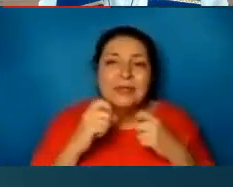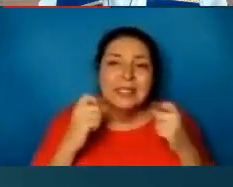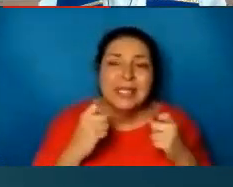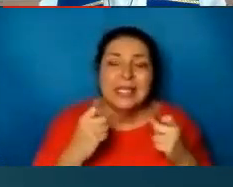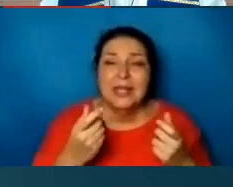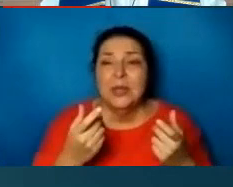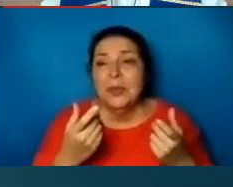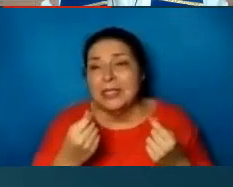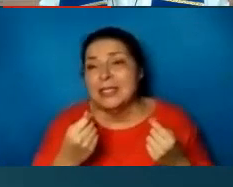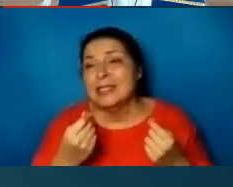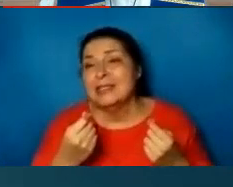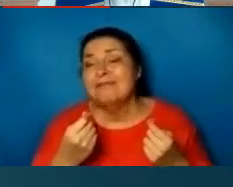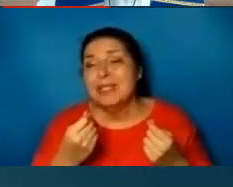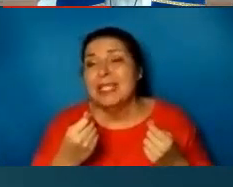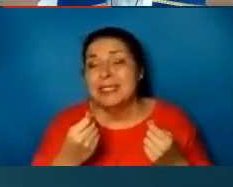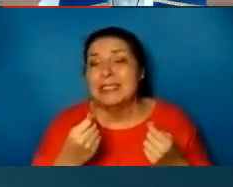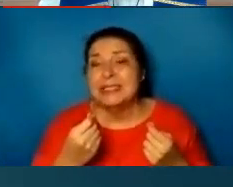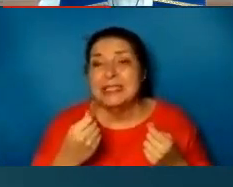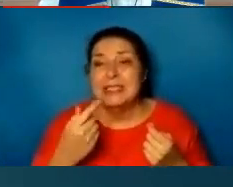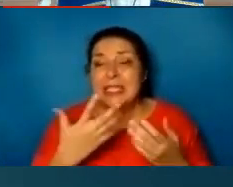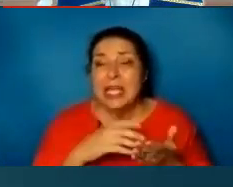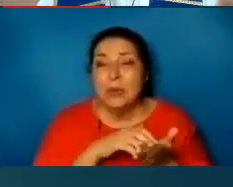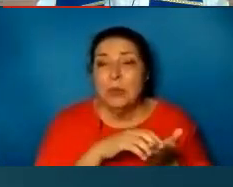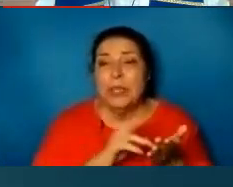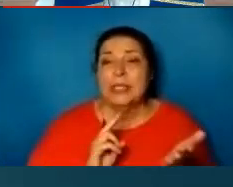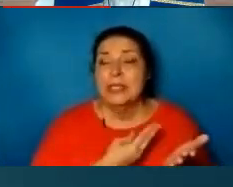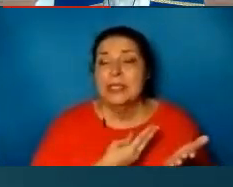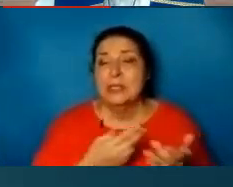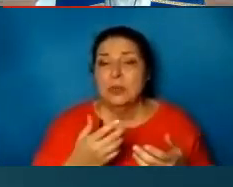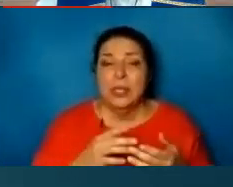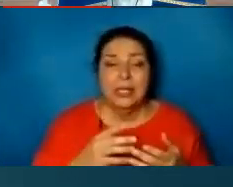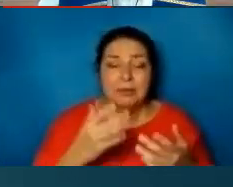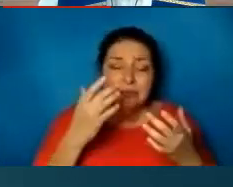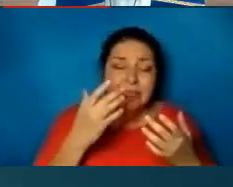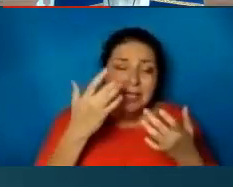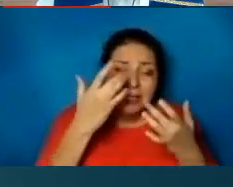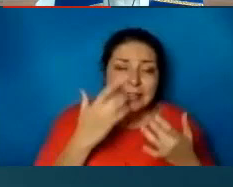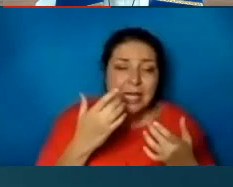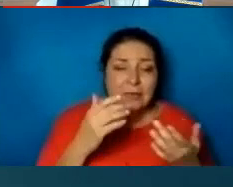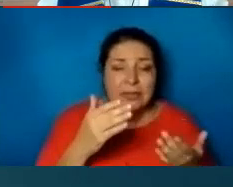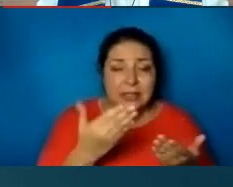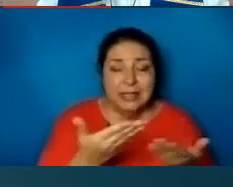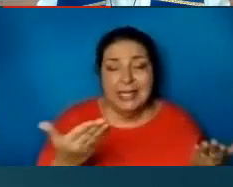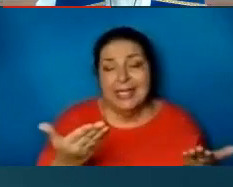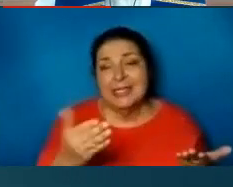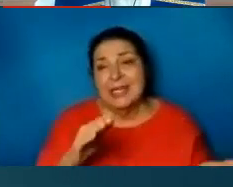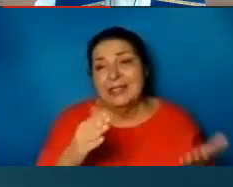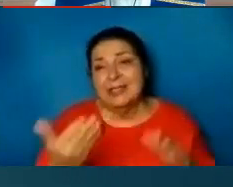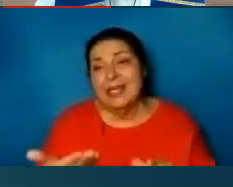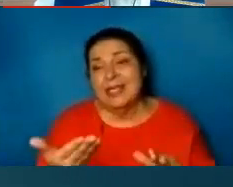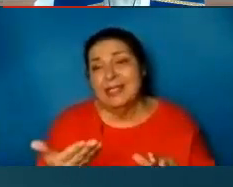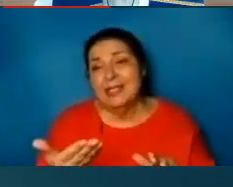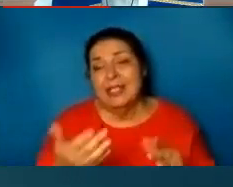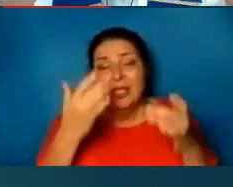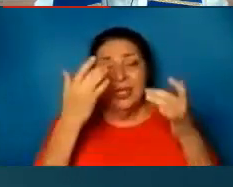takes a toll. We mourn the death and loss of things we love. We sorrow over the sin and sadness we